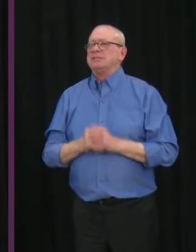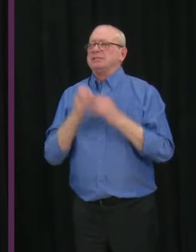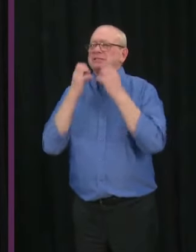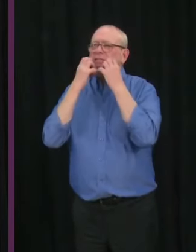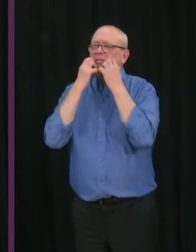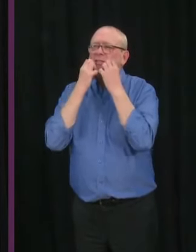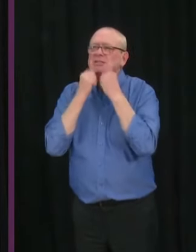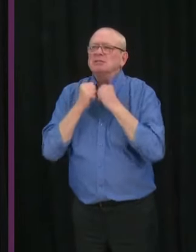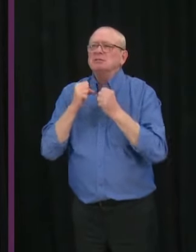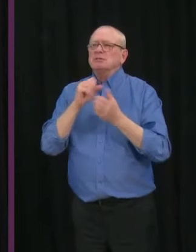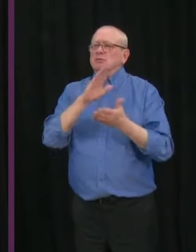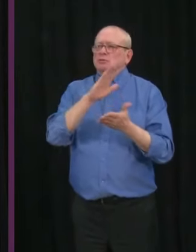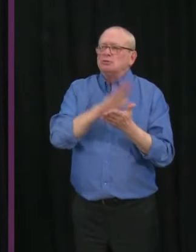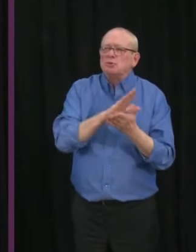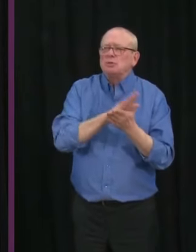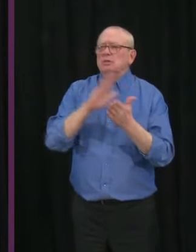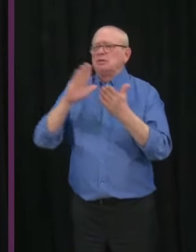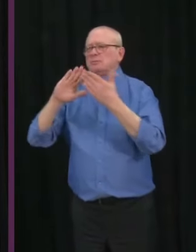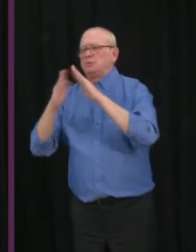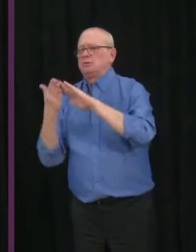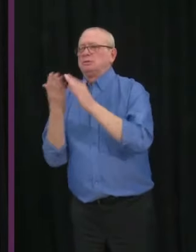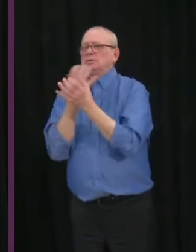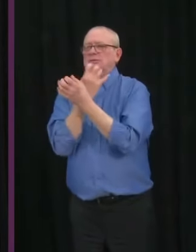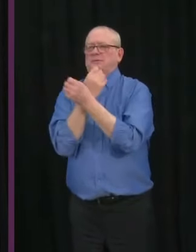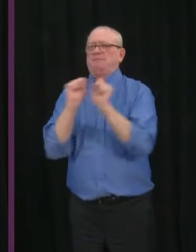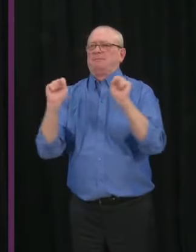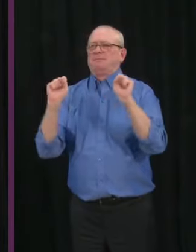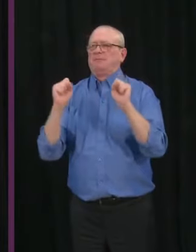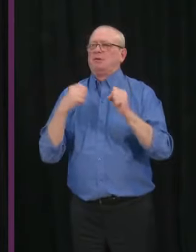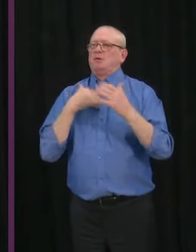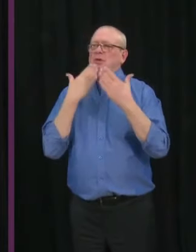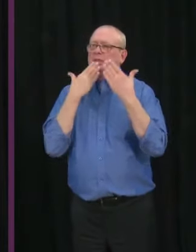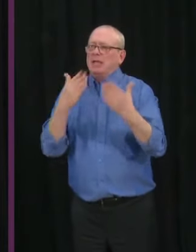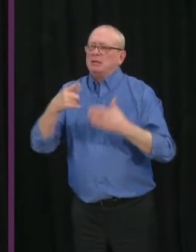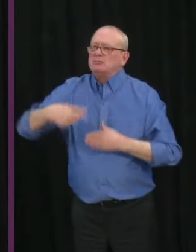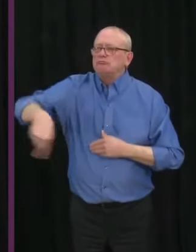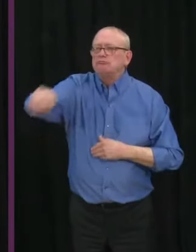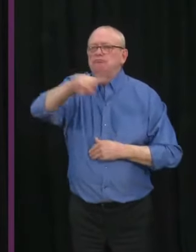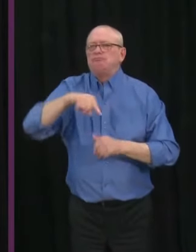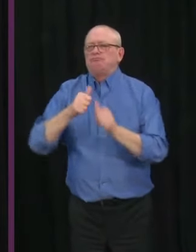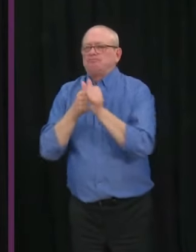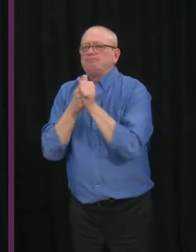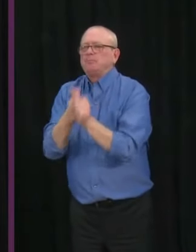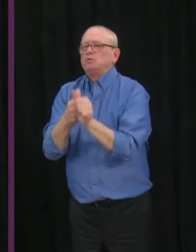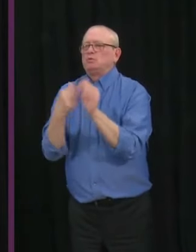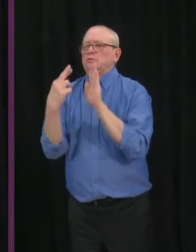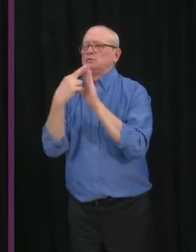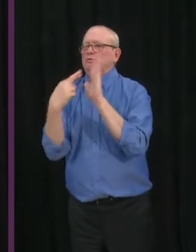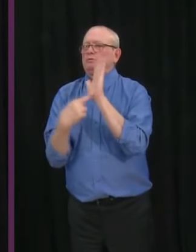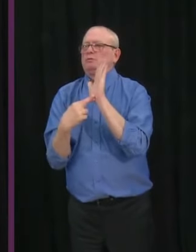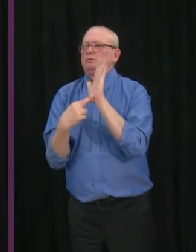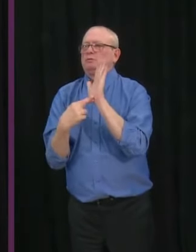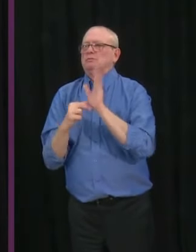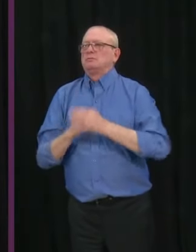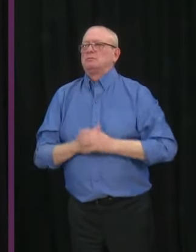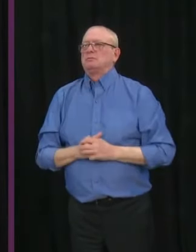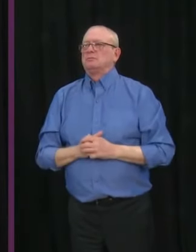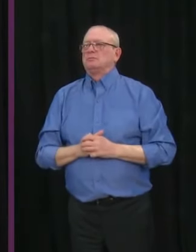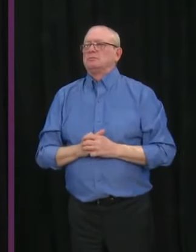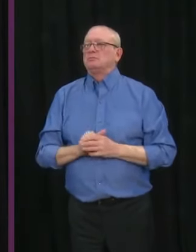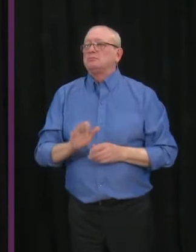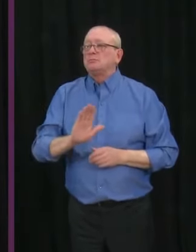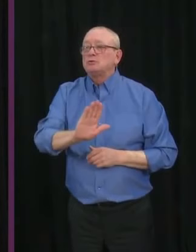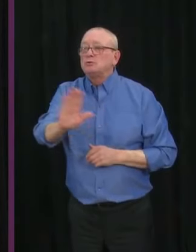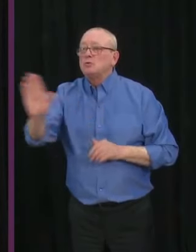Albertans who continue to follow the health measures in place. Your choices and your sacrifices, both big and small, are